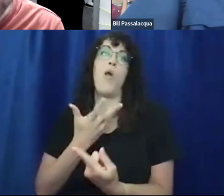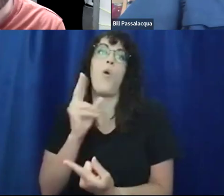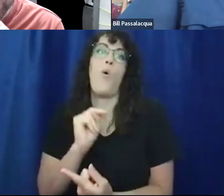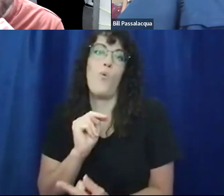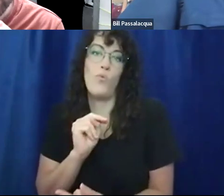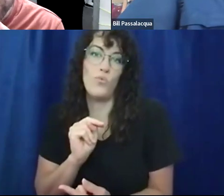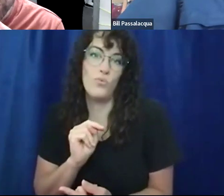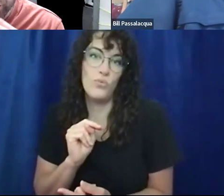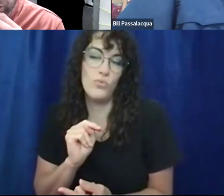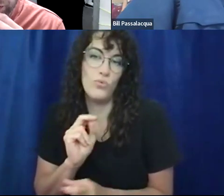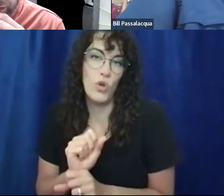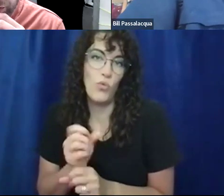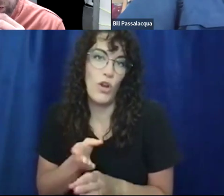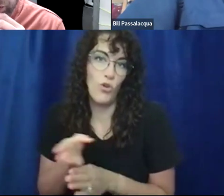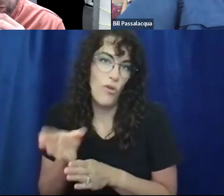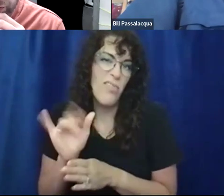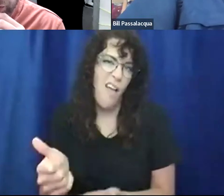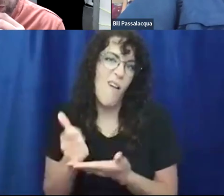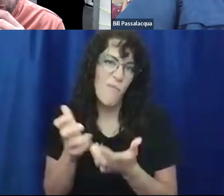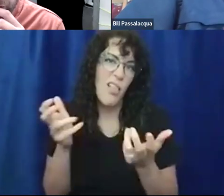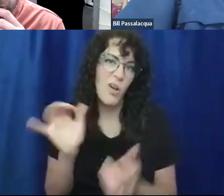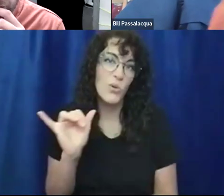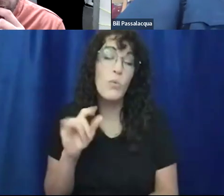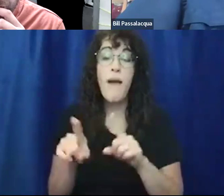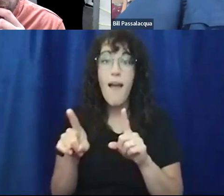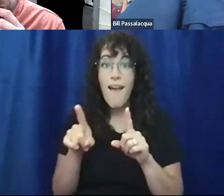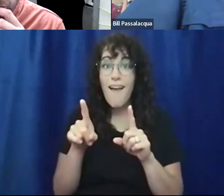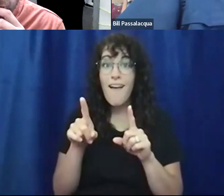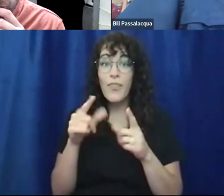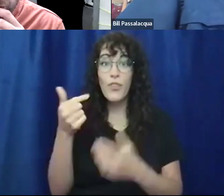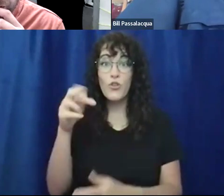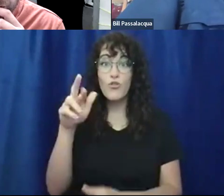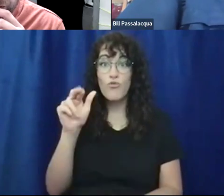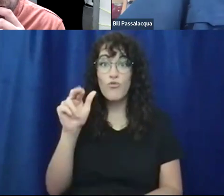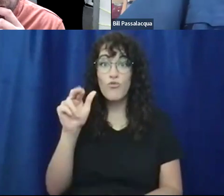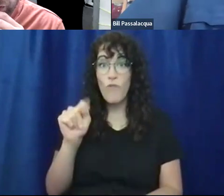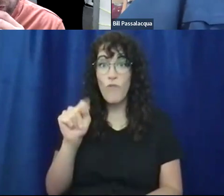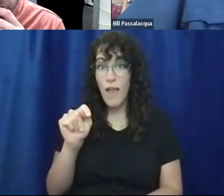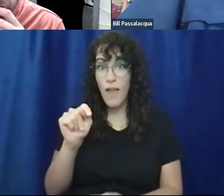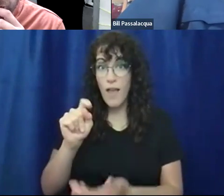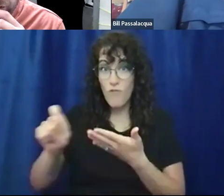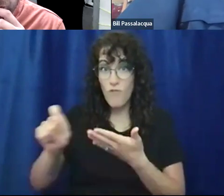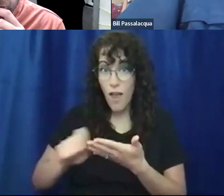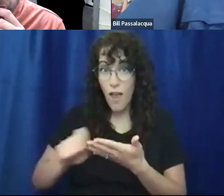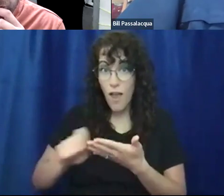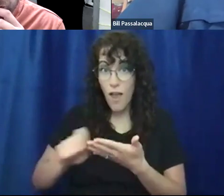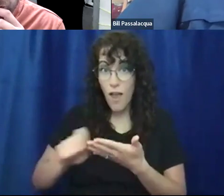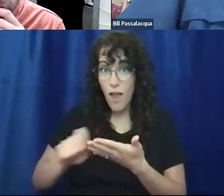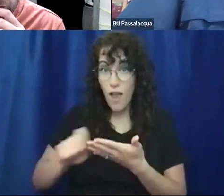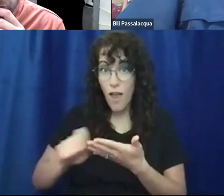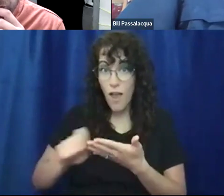uh, which has helped a lot also. Uh, but the grant, the grant writing has been a big game changer for us. And I,